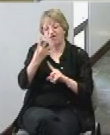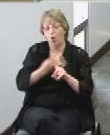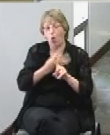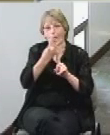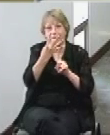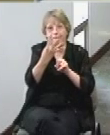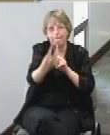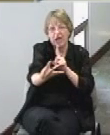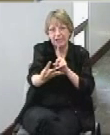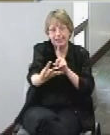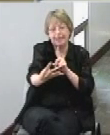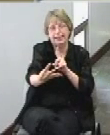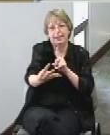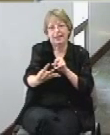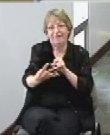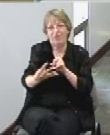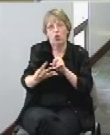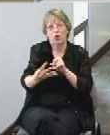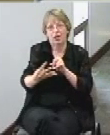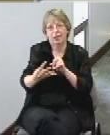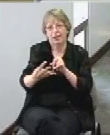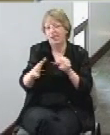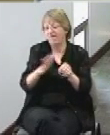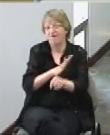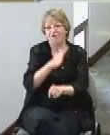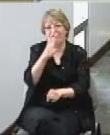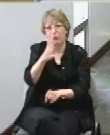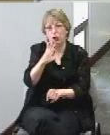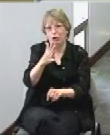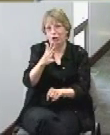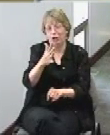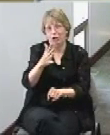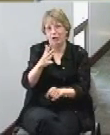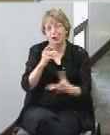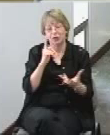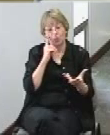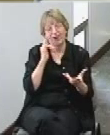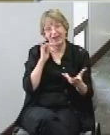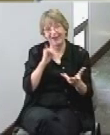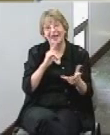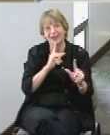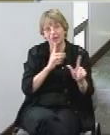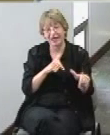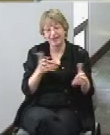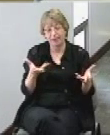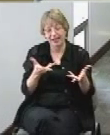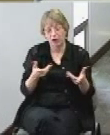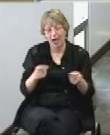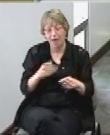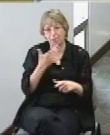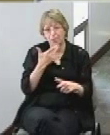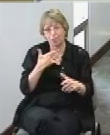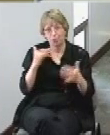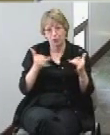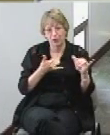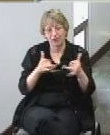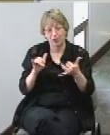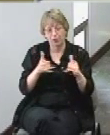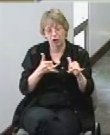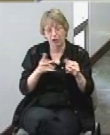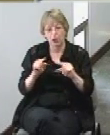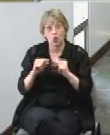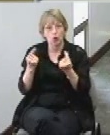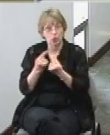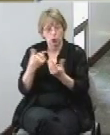think that will be something that will be in demand here at a birthday party when your party arrived when your